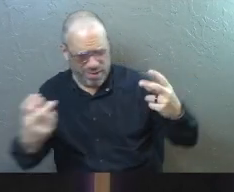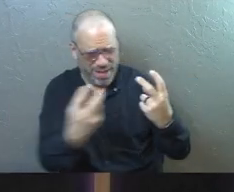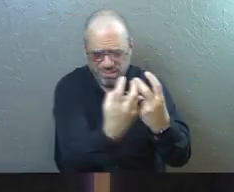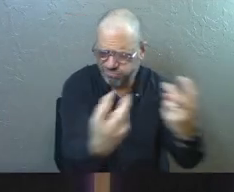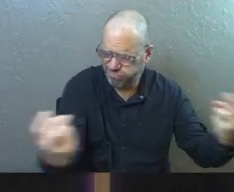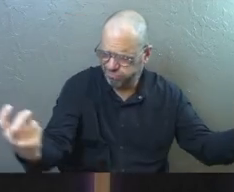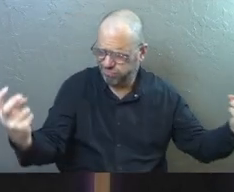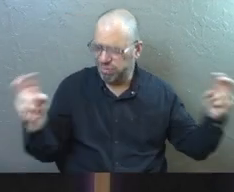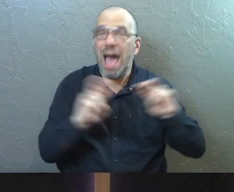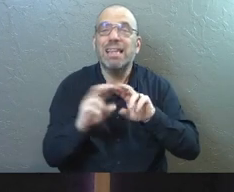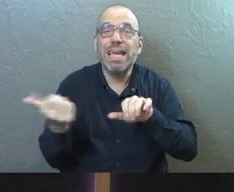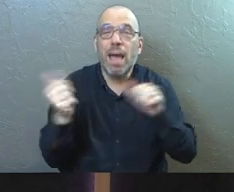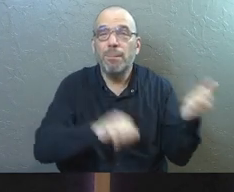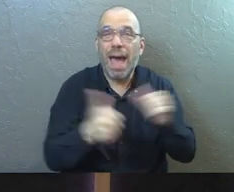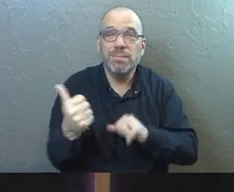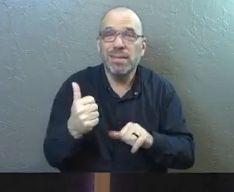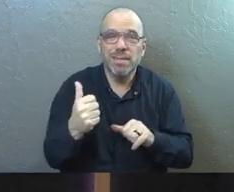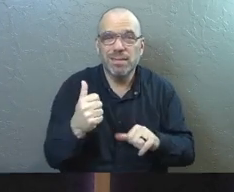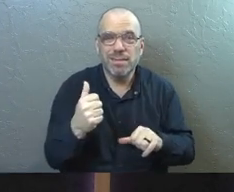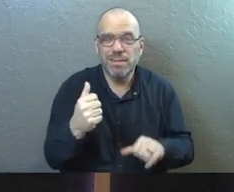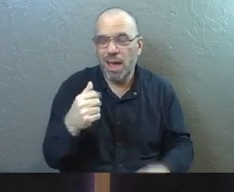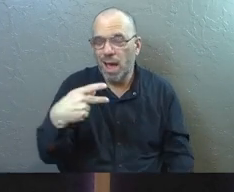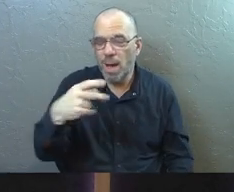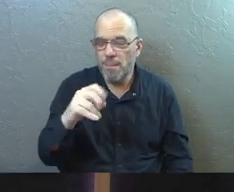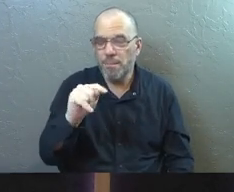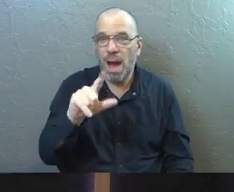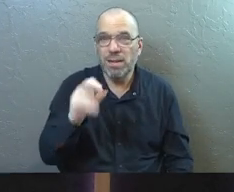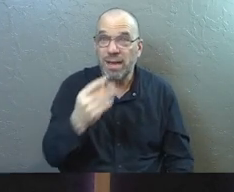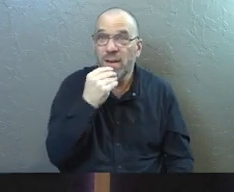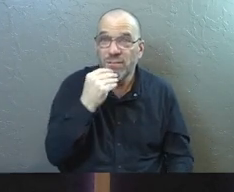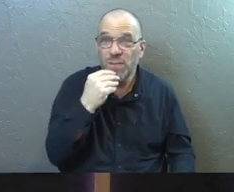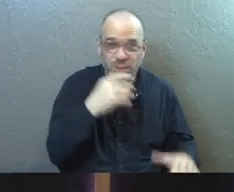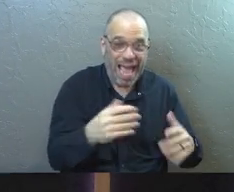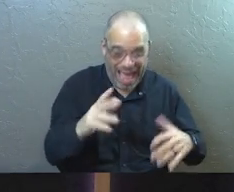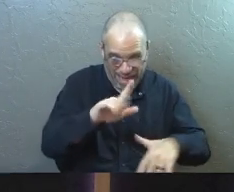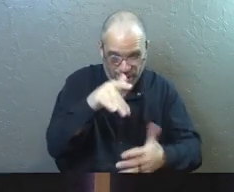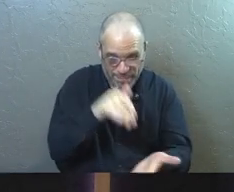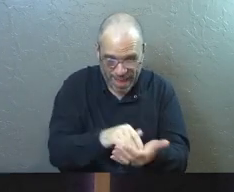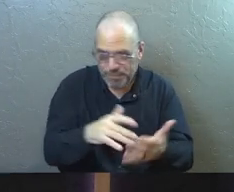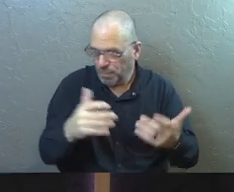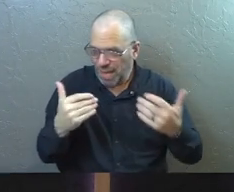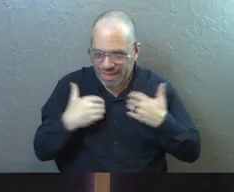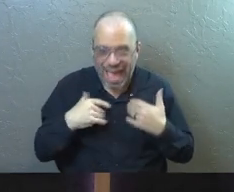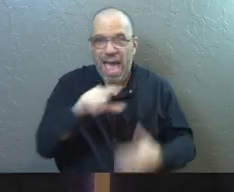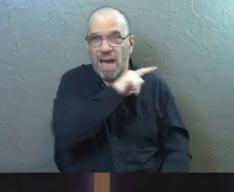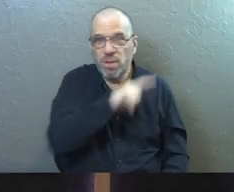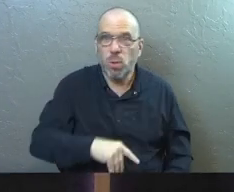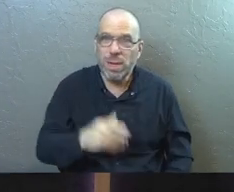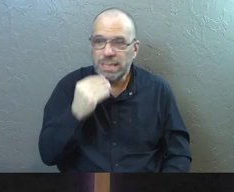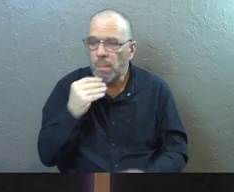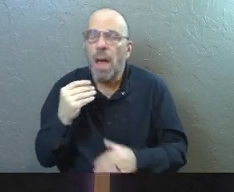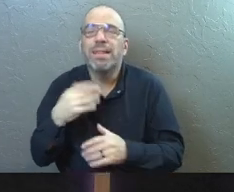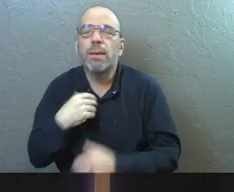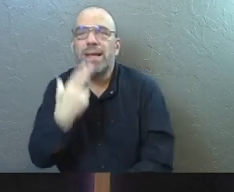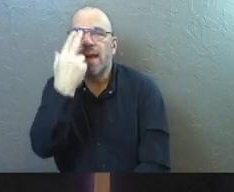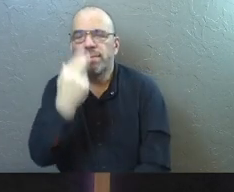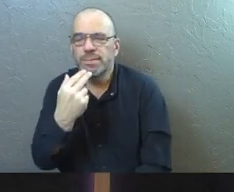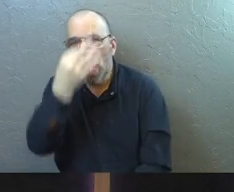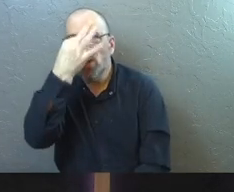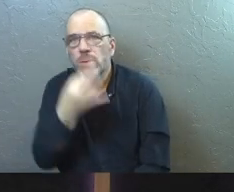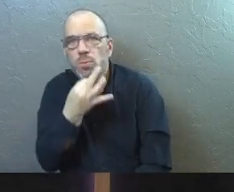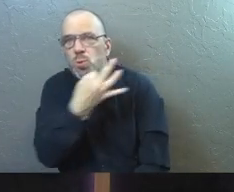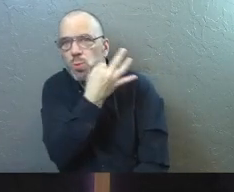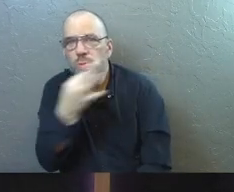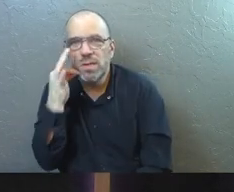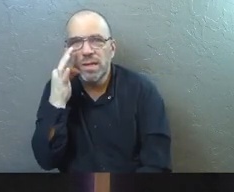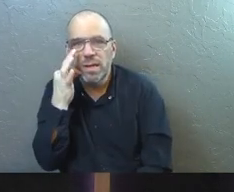Think Baptist potlucks like I grew up with, you know. And everybody's having a great time. And in the midst of it, they would have the Lord's Supper. They would celebrate communion together.